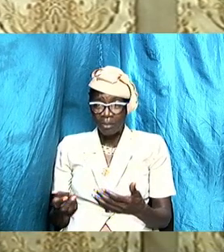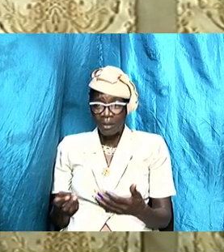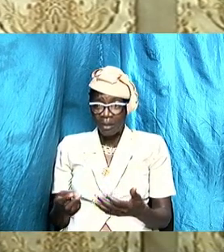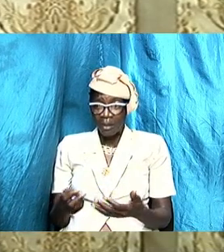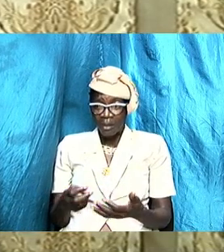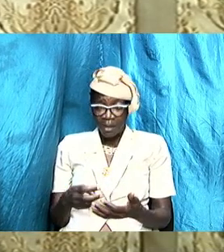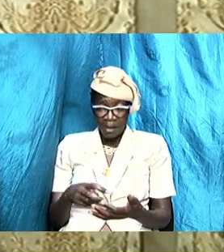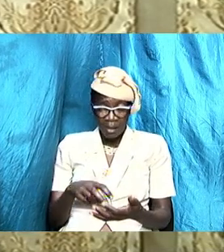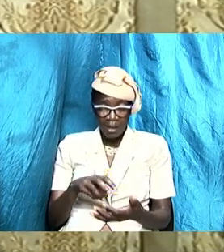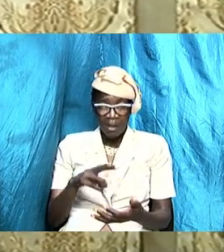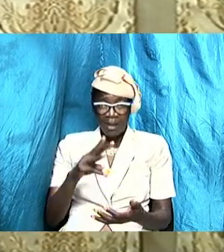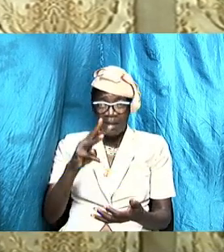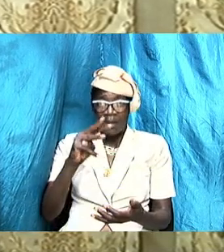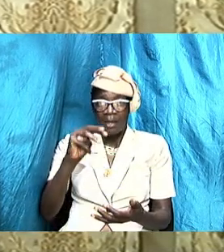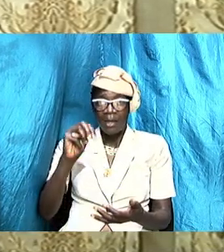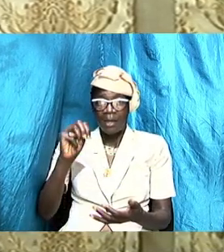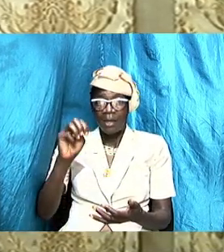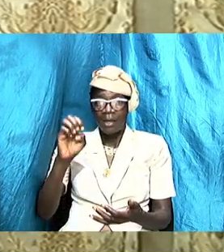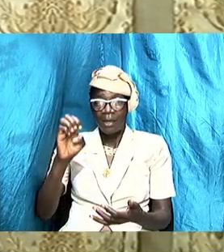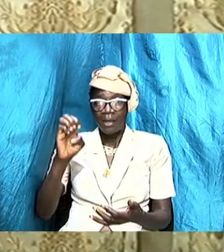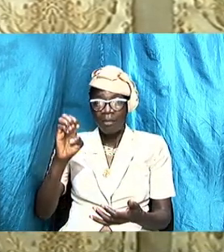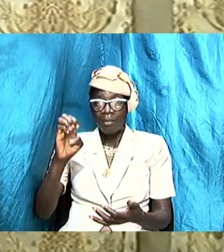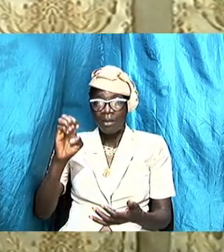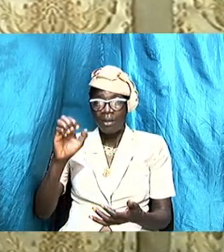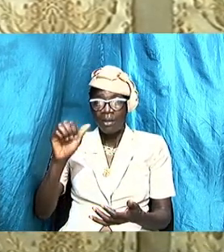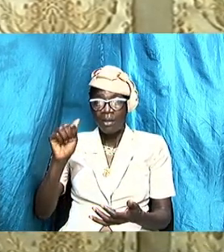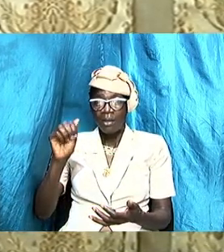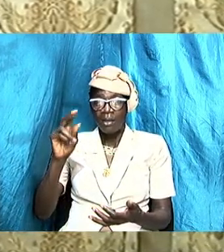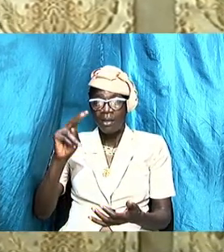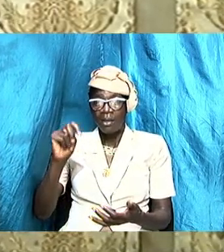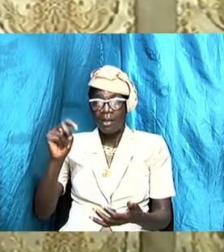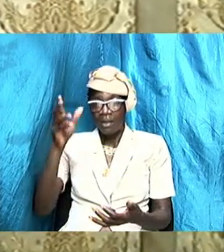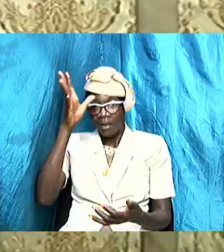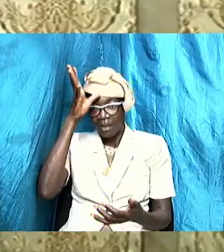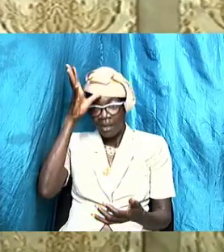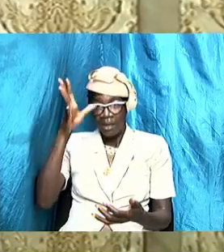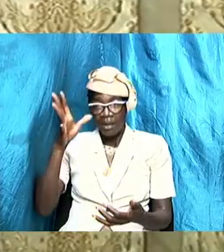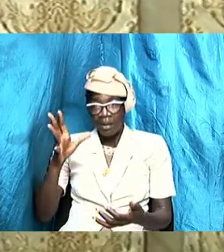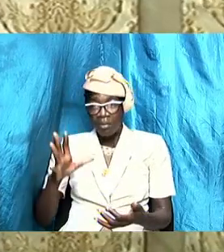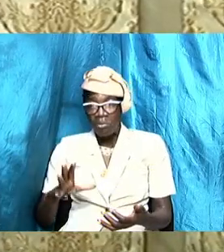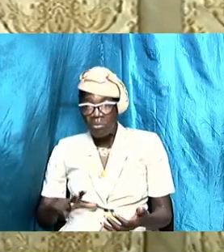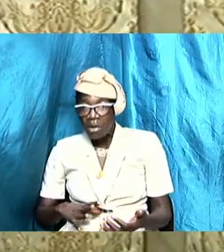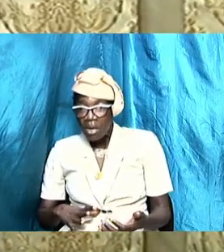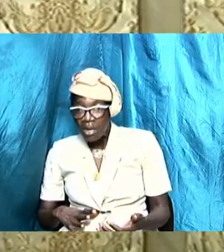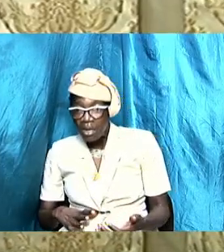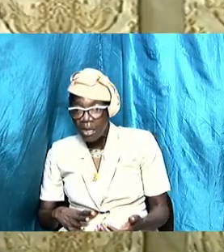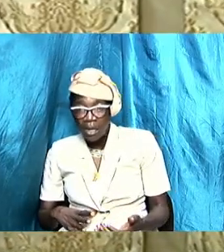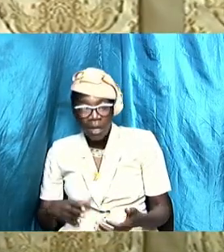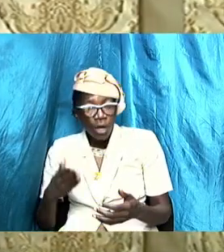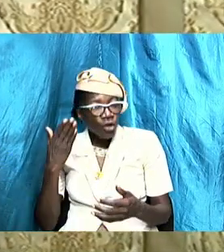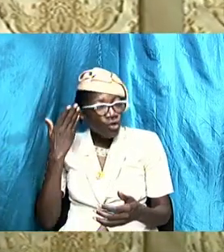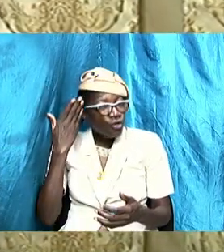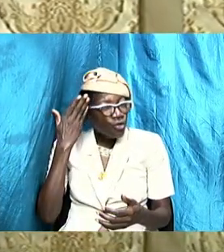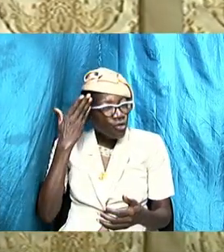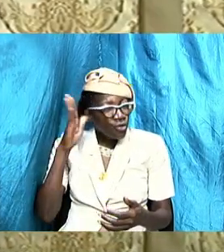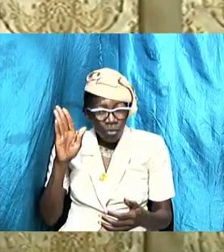it seemed to me that some men are still unaware of their responsibility to take care of their family